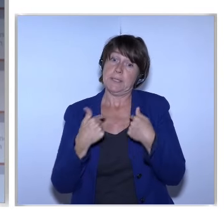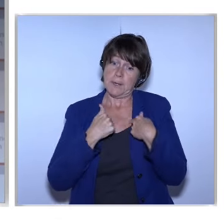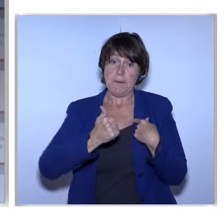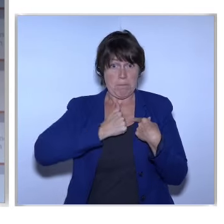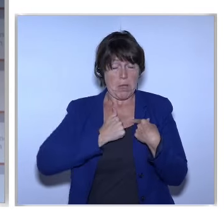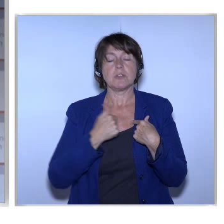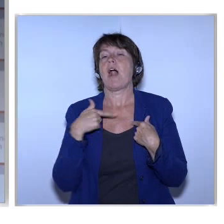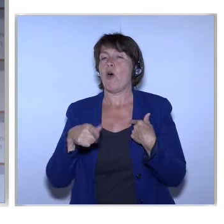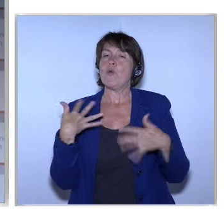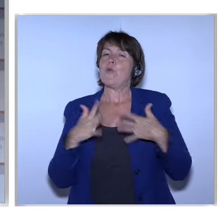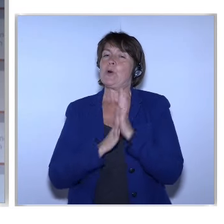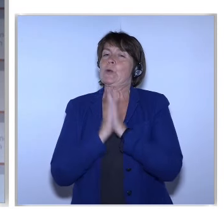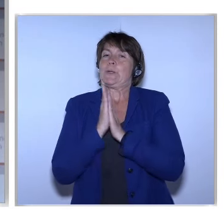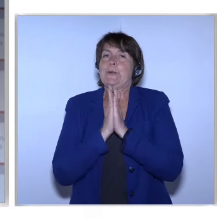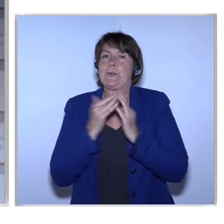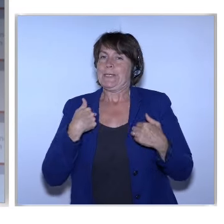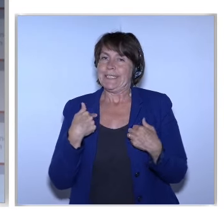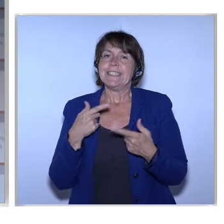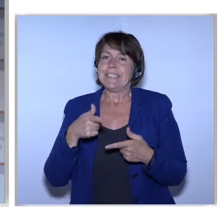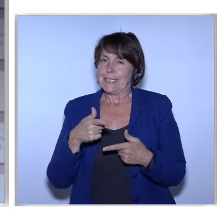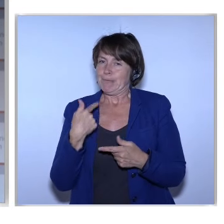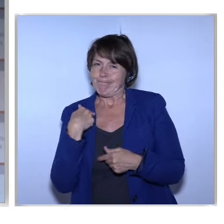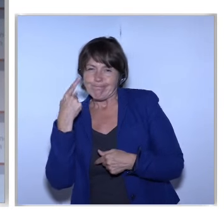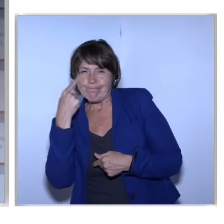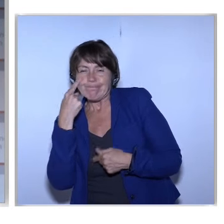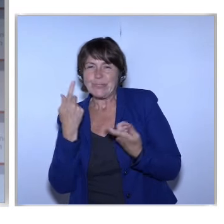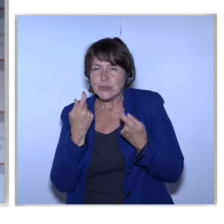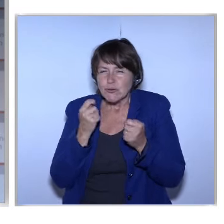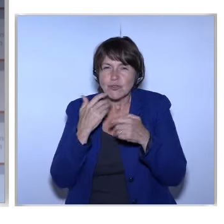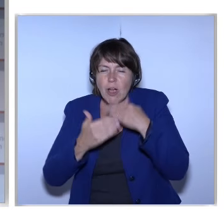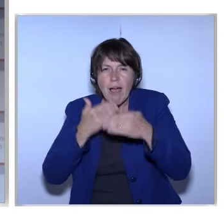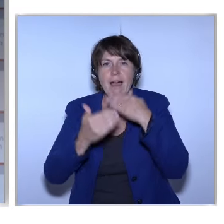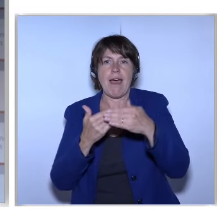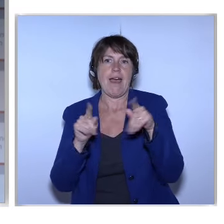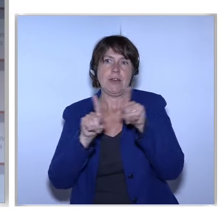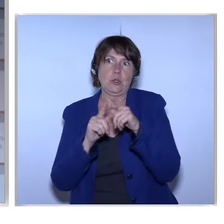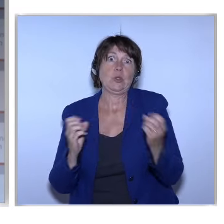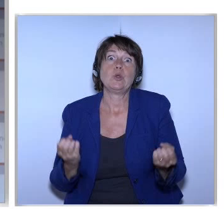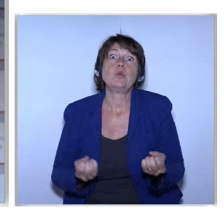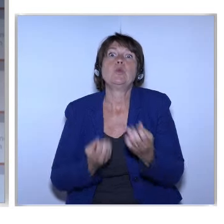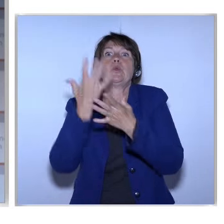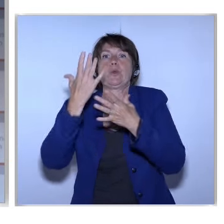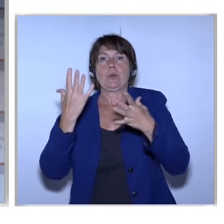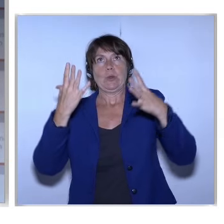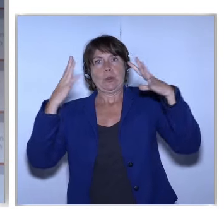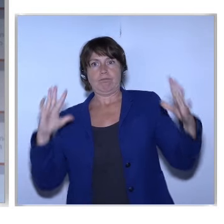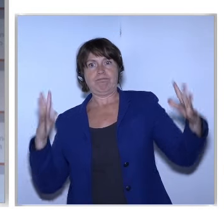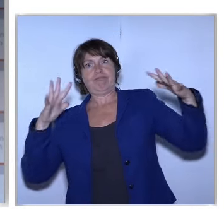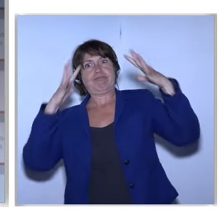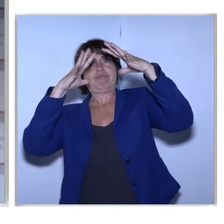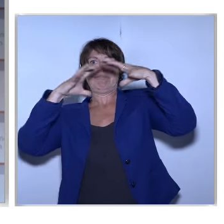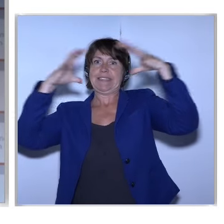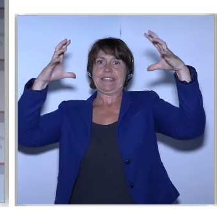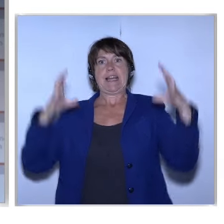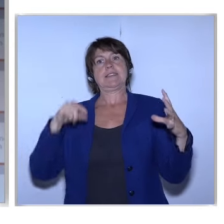exciting moment Because I think We're about to try And build a new sort of Castle of light For Europe And I hope In the